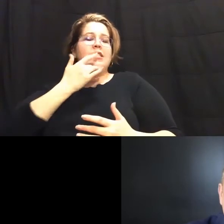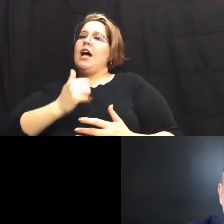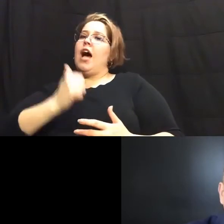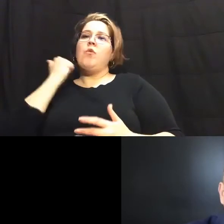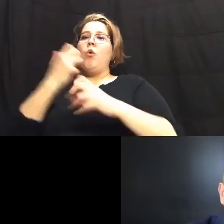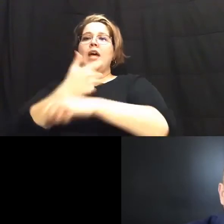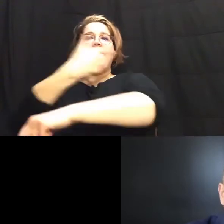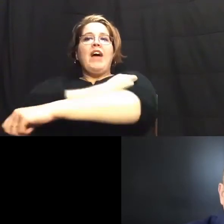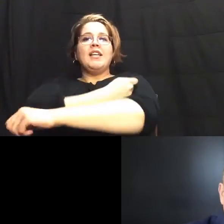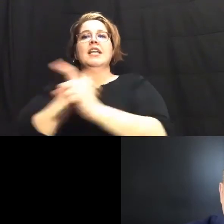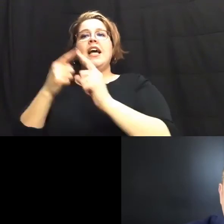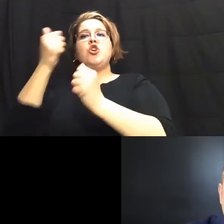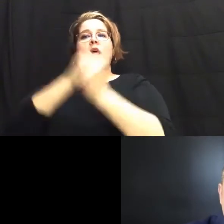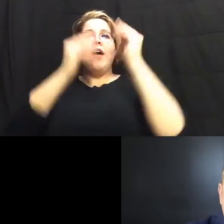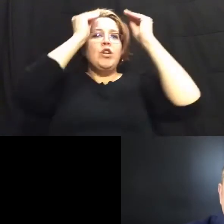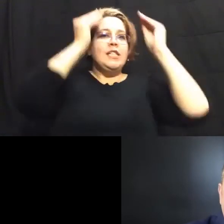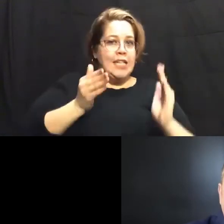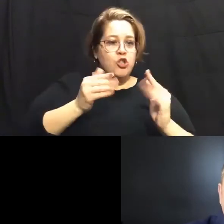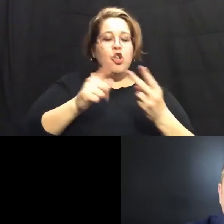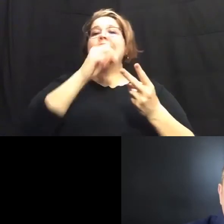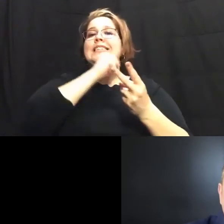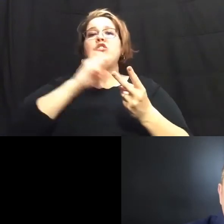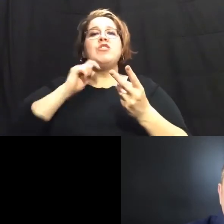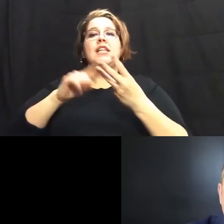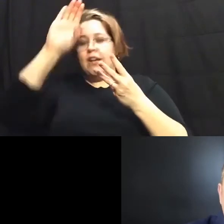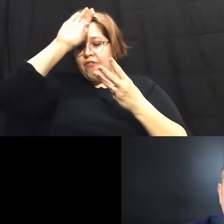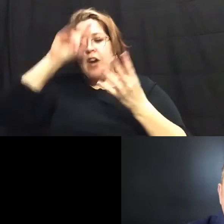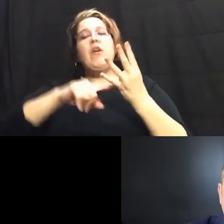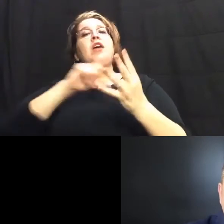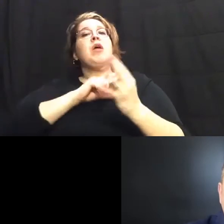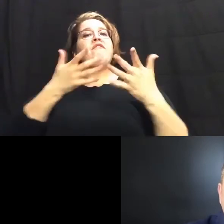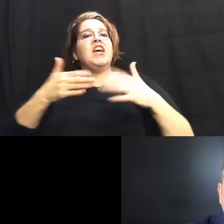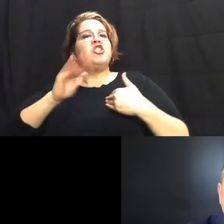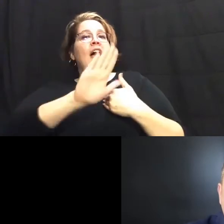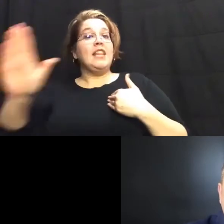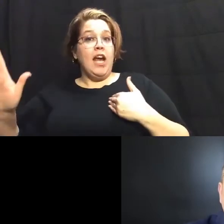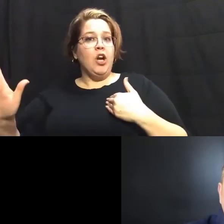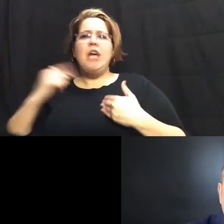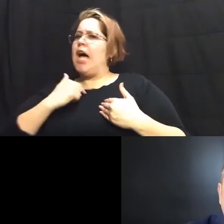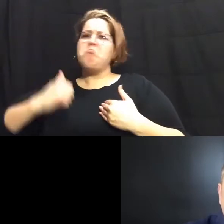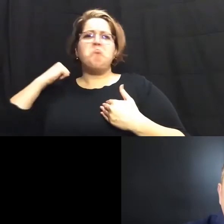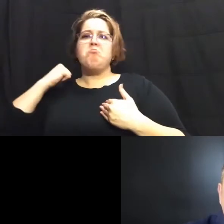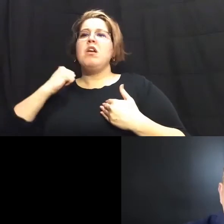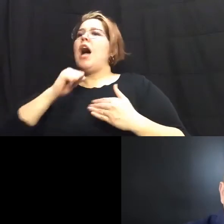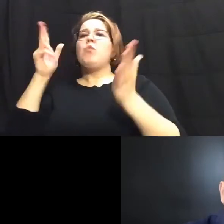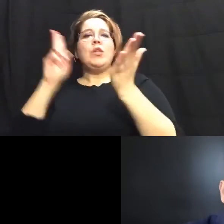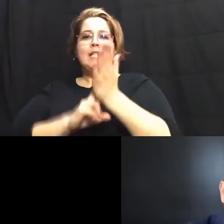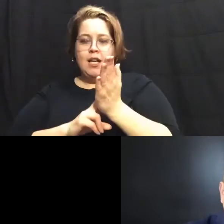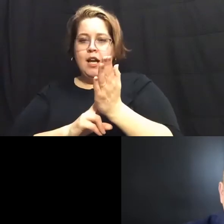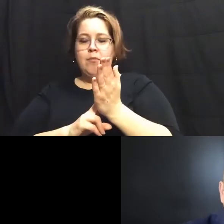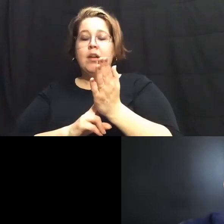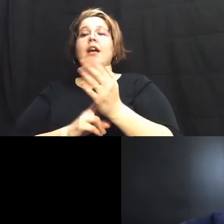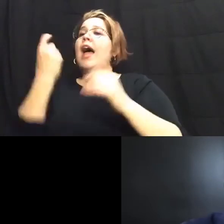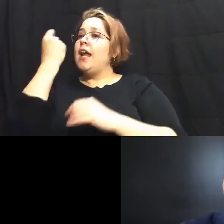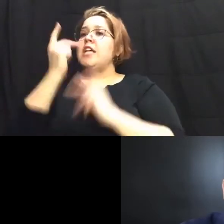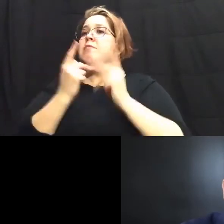vaccine until every teacher senior citizen firefighter and police officer has had a vaccine i will not do it i will not sign up for it and i get it people